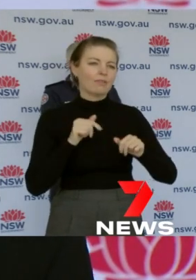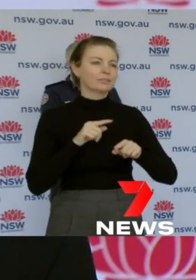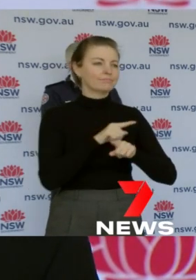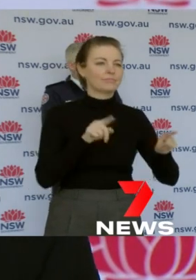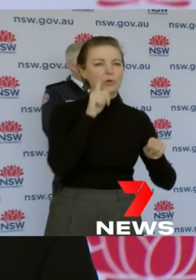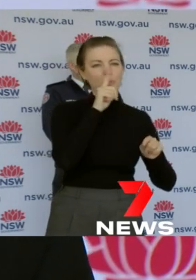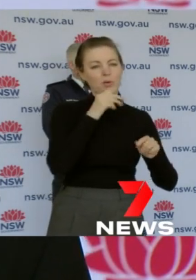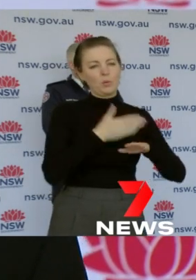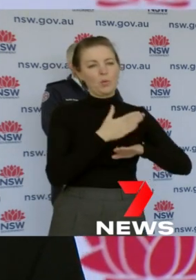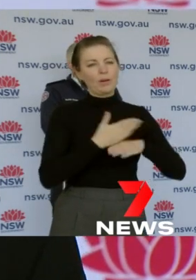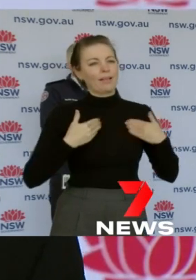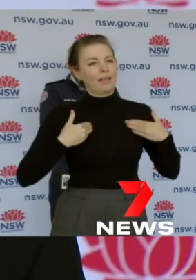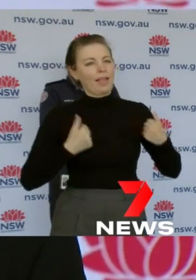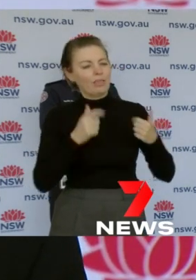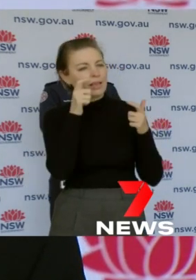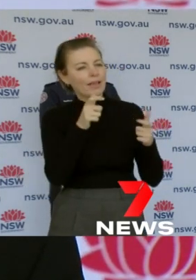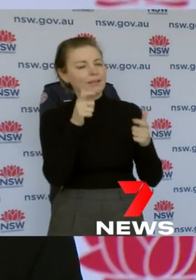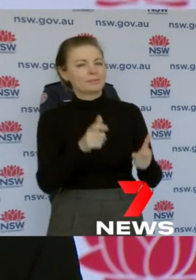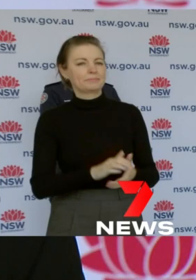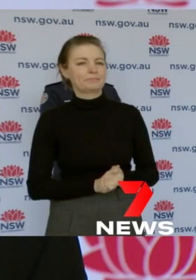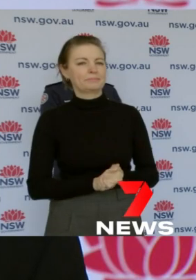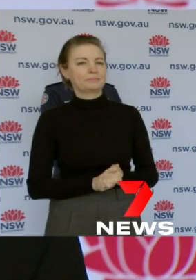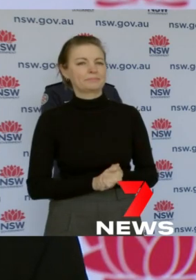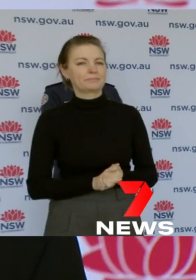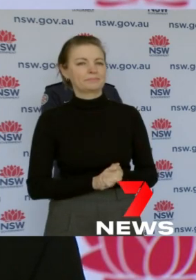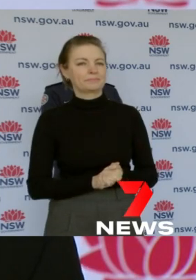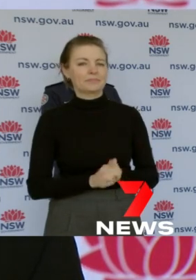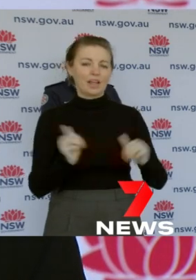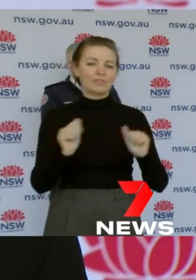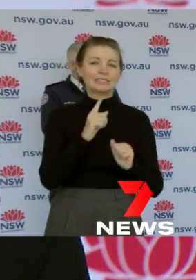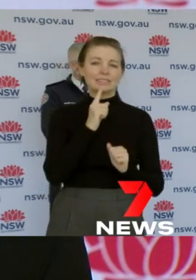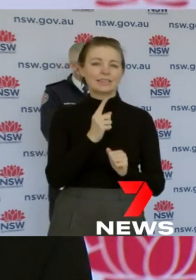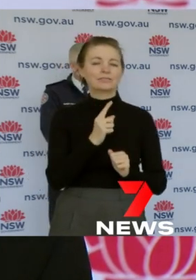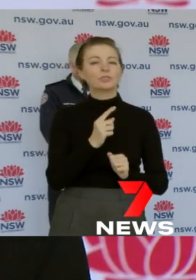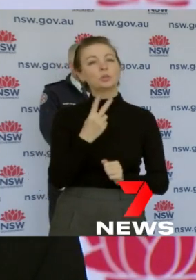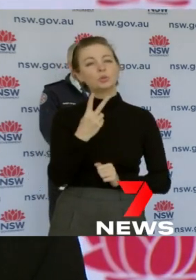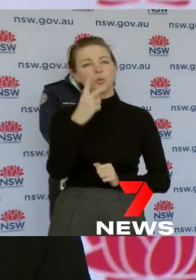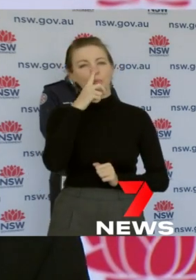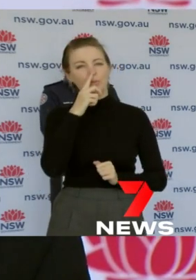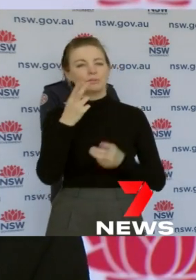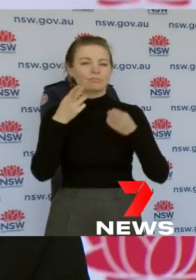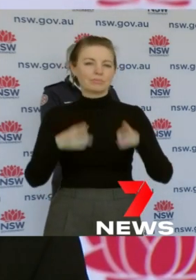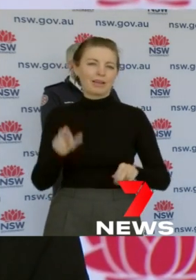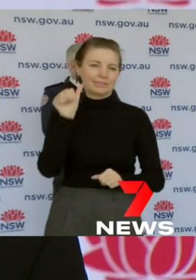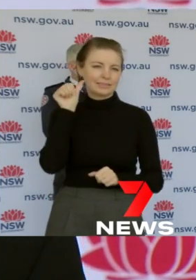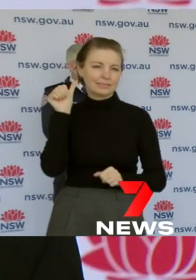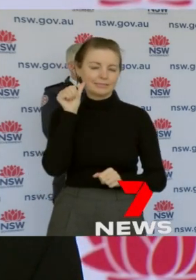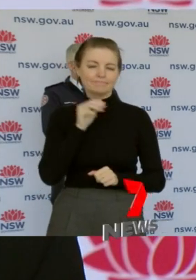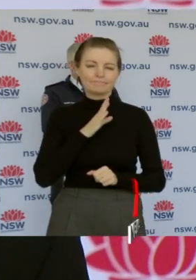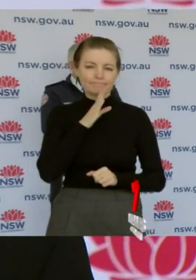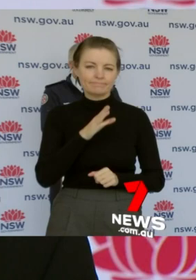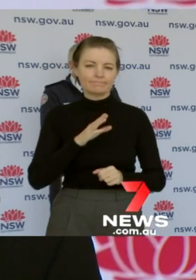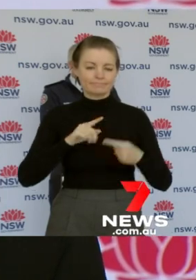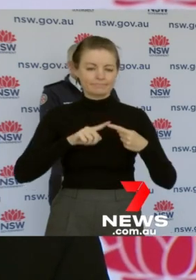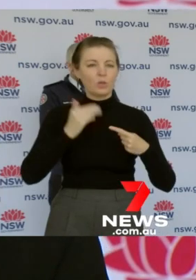Sadly there have been two deaths deaths as the minister mentioned yesterday. A woman in her 70s from